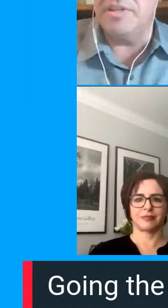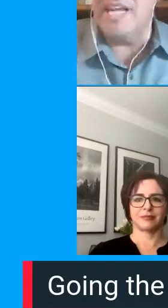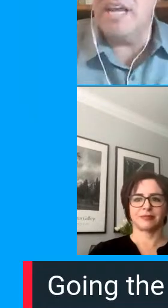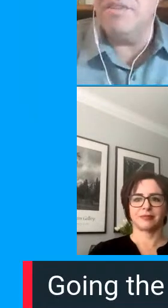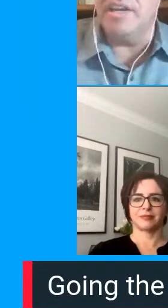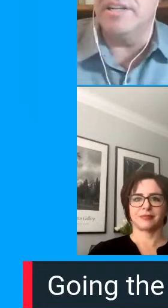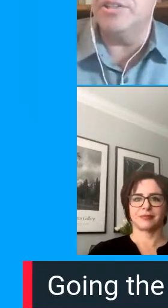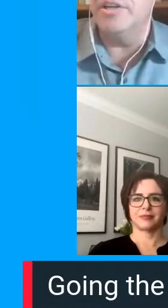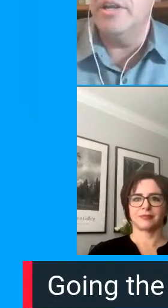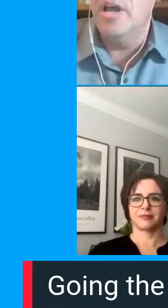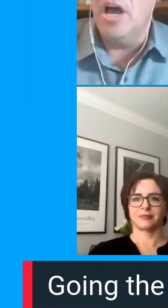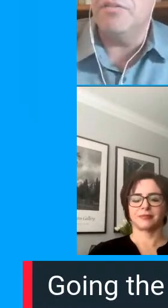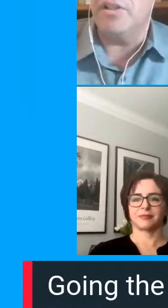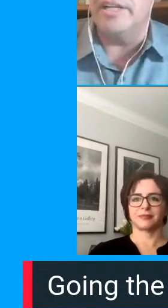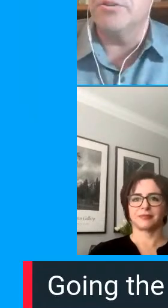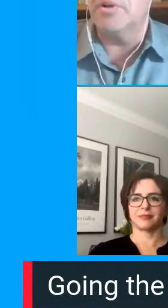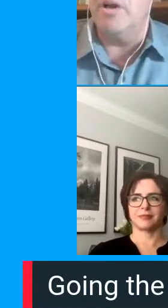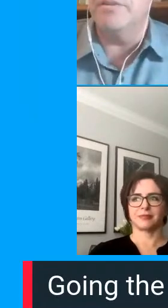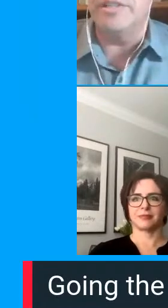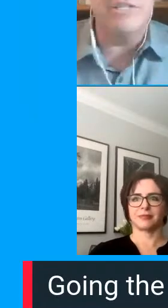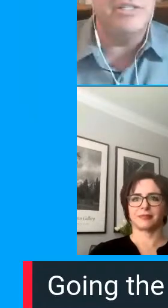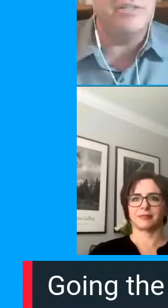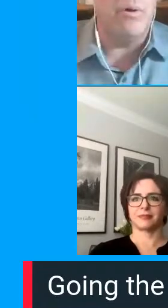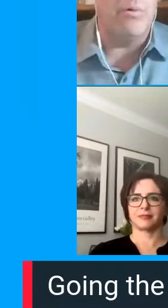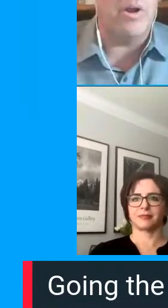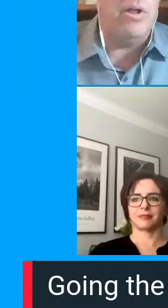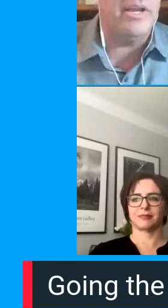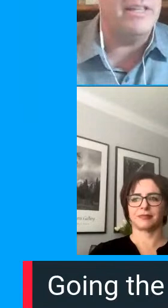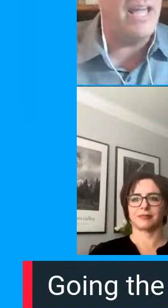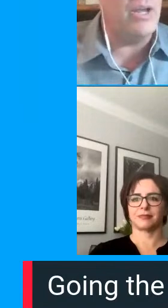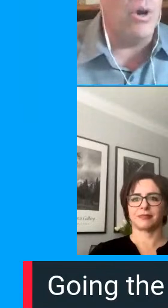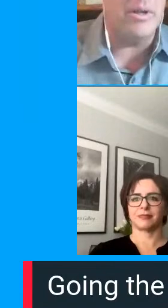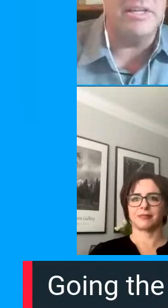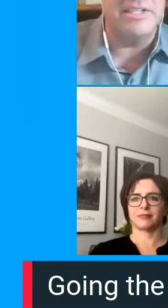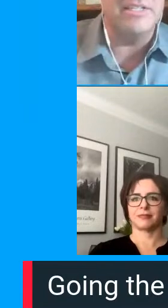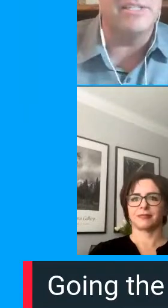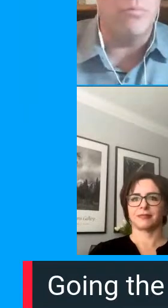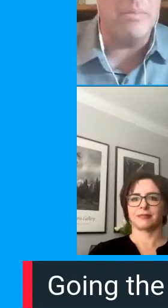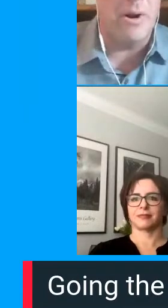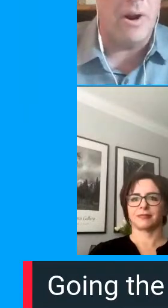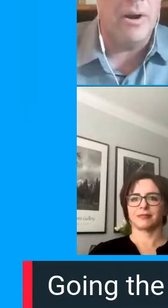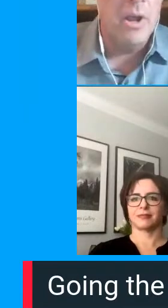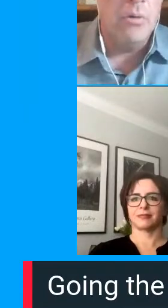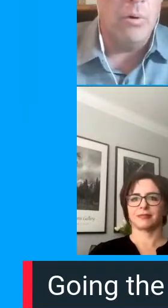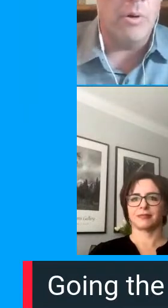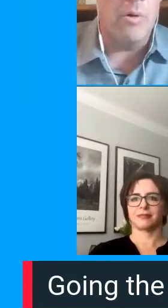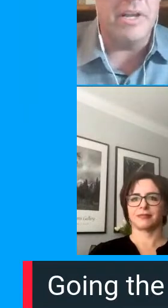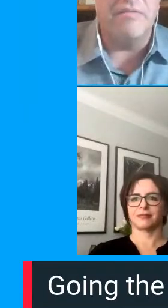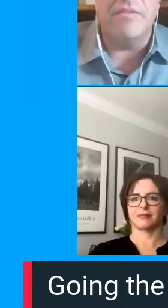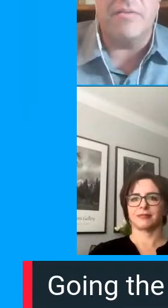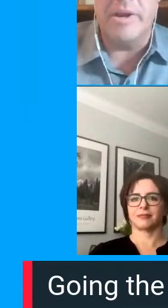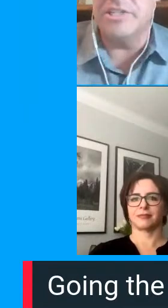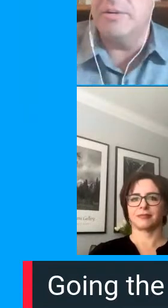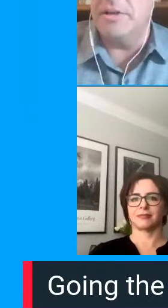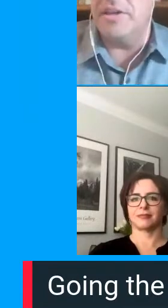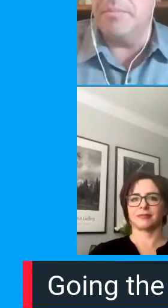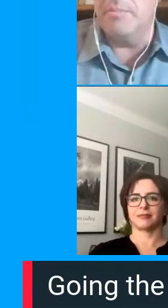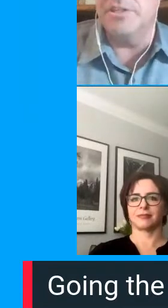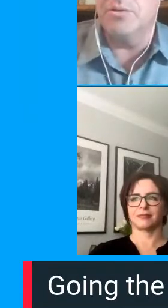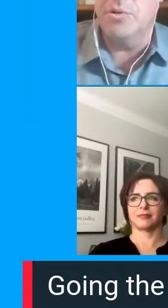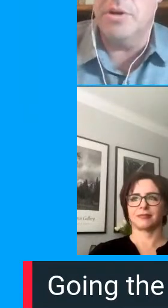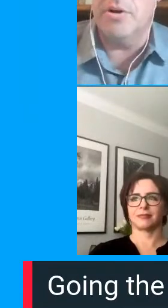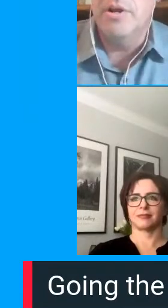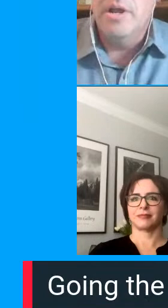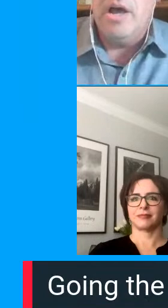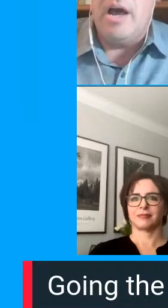are here with an evening edition of classroom conversations where we're calling it going the distance webinar where we're going to give information about the